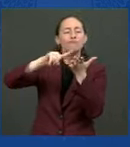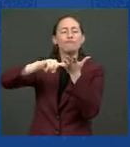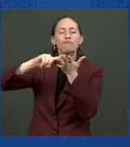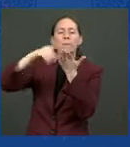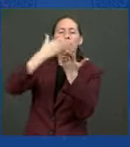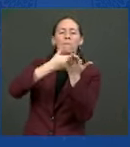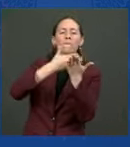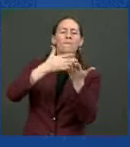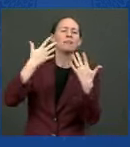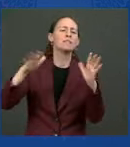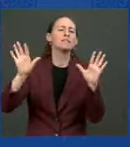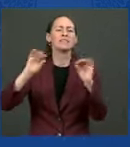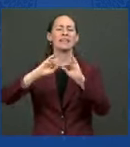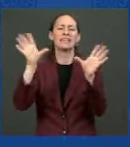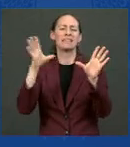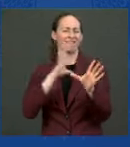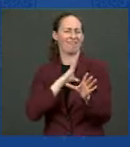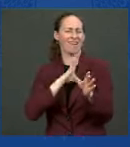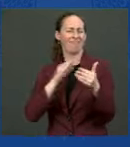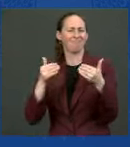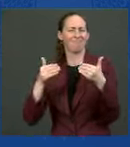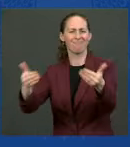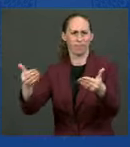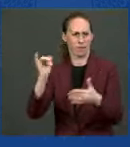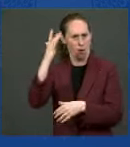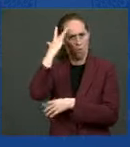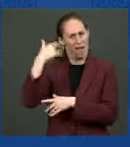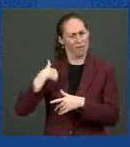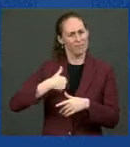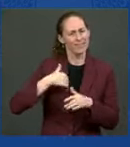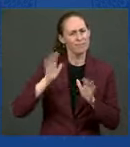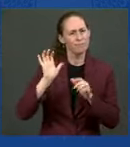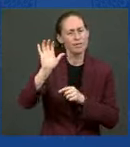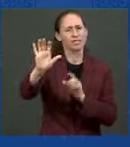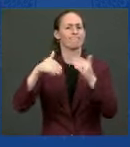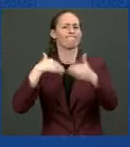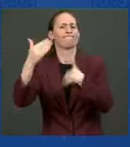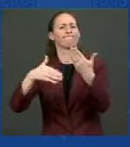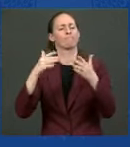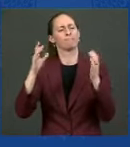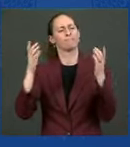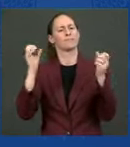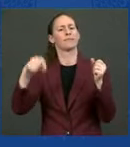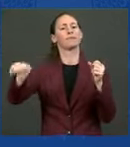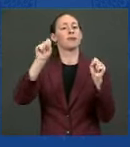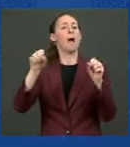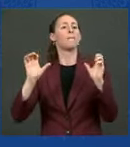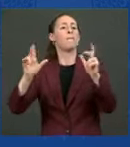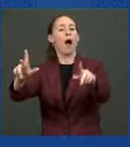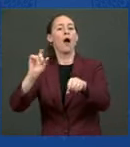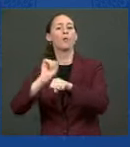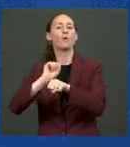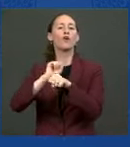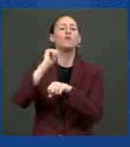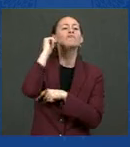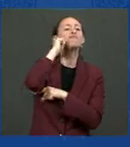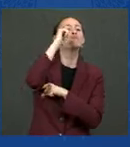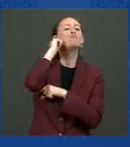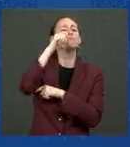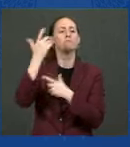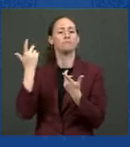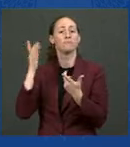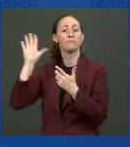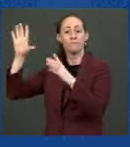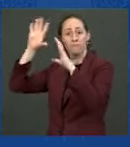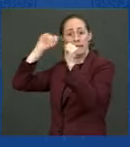do to make sure that we move forward, that we get people back to work, and that we truly are able to embrace the president's leadership around